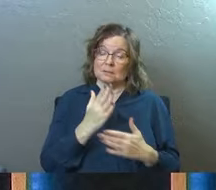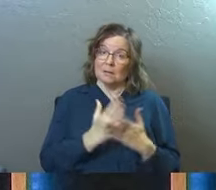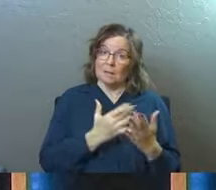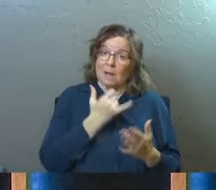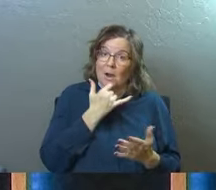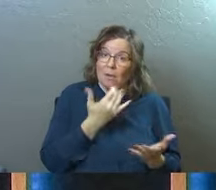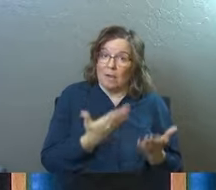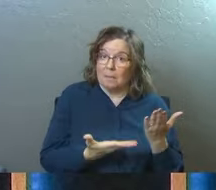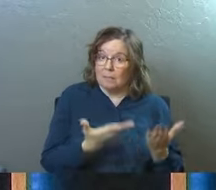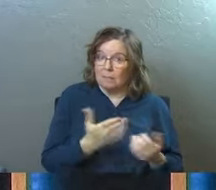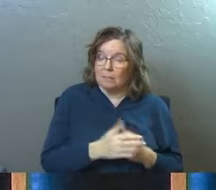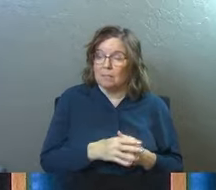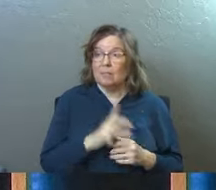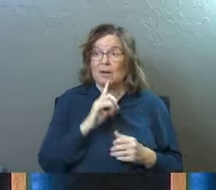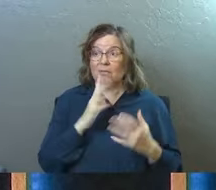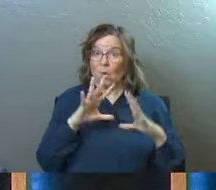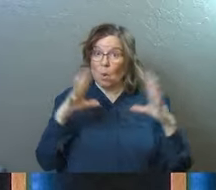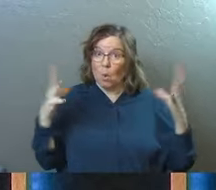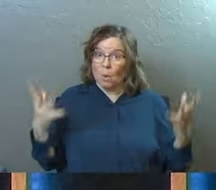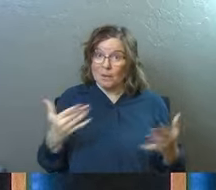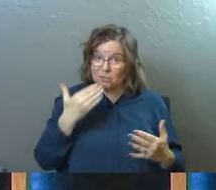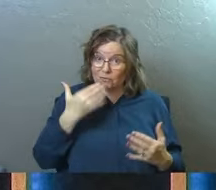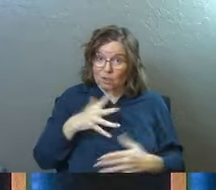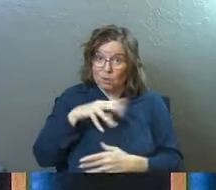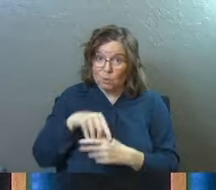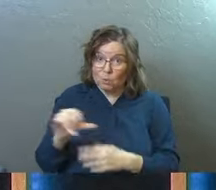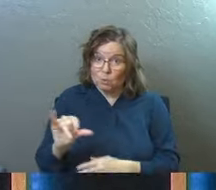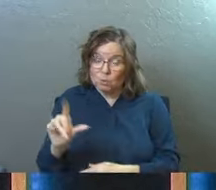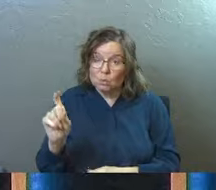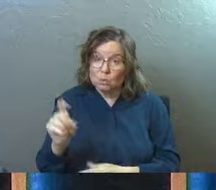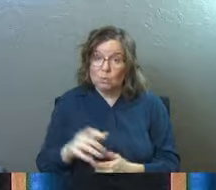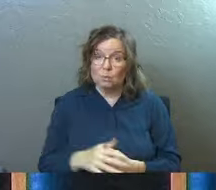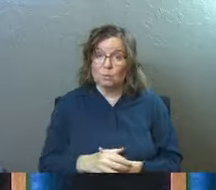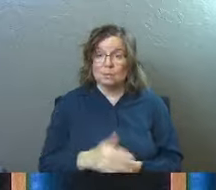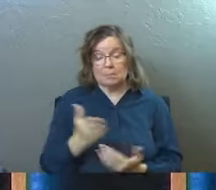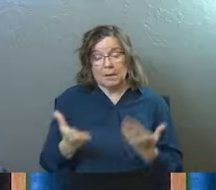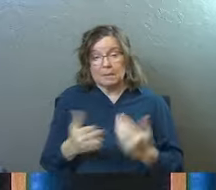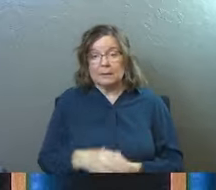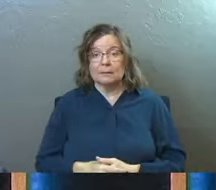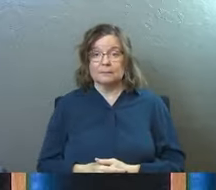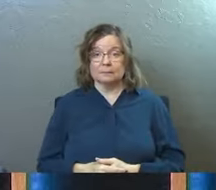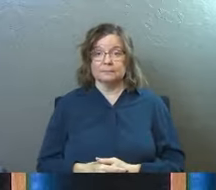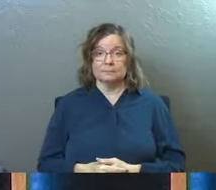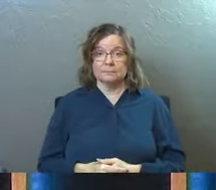there. But is there a whole bunch of good? Maybe.